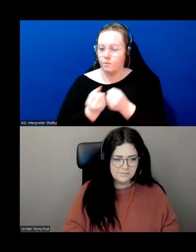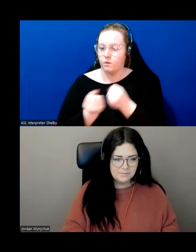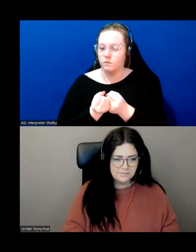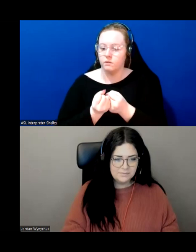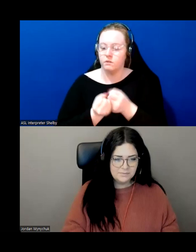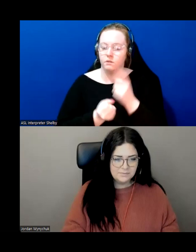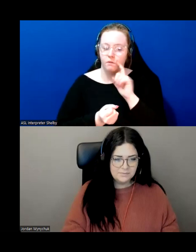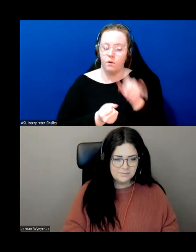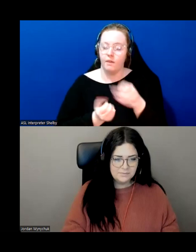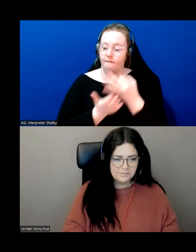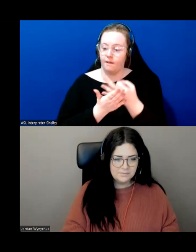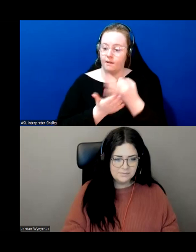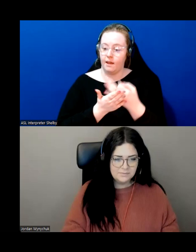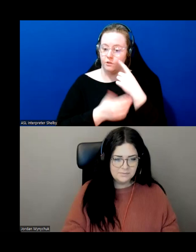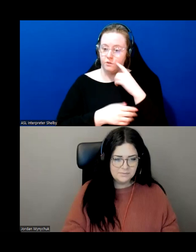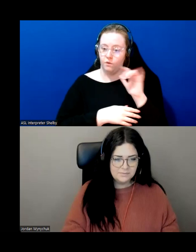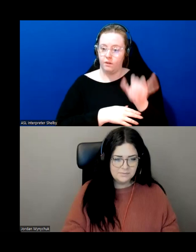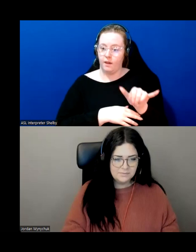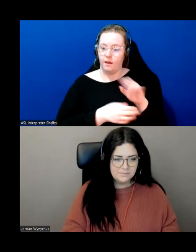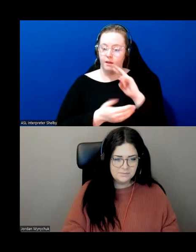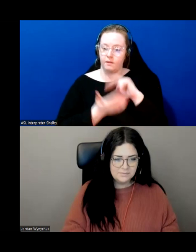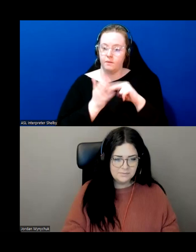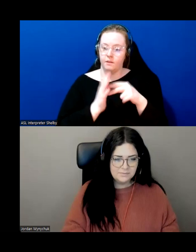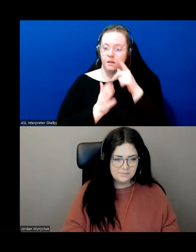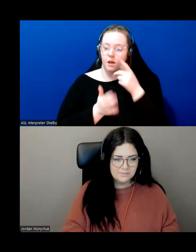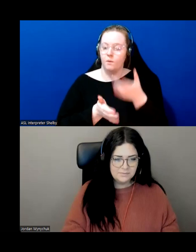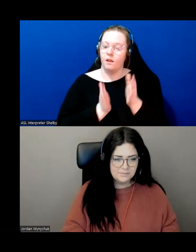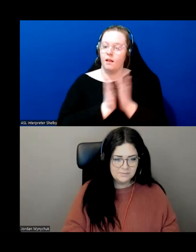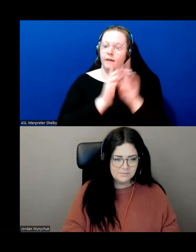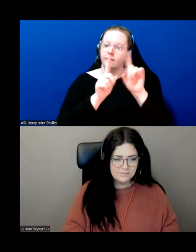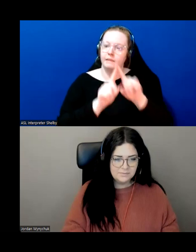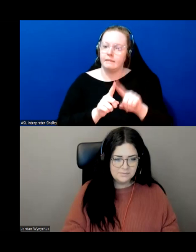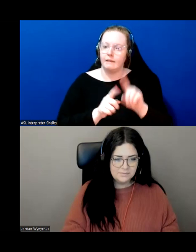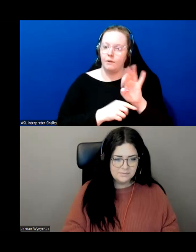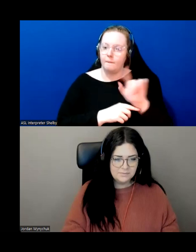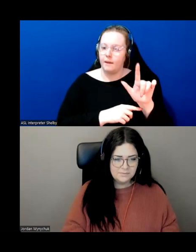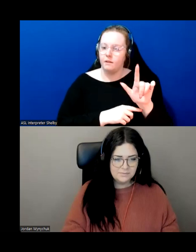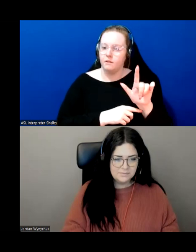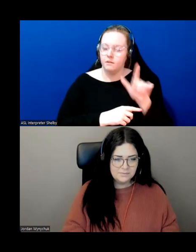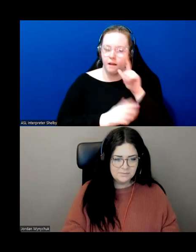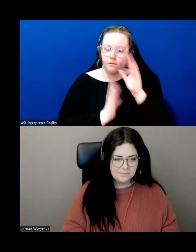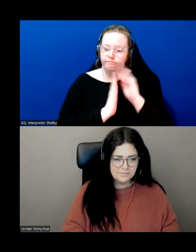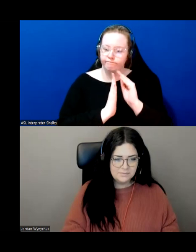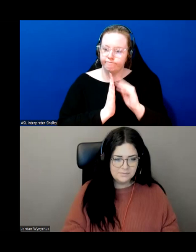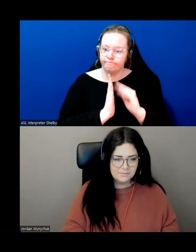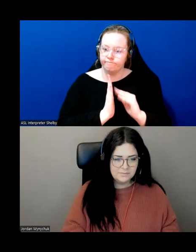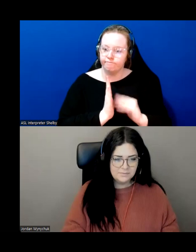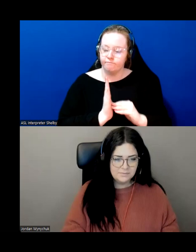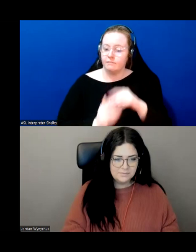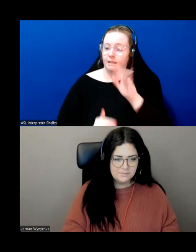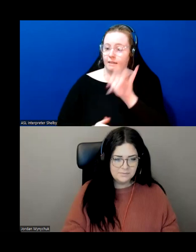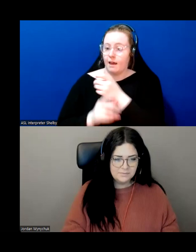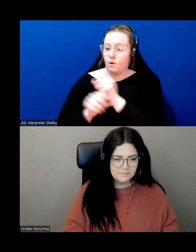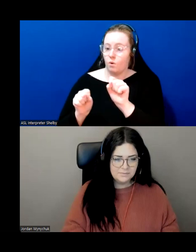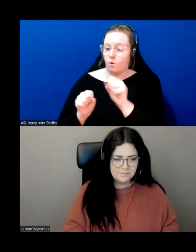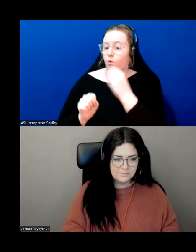financial for that you are actually asked about different bills that you're paying and they're considered to be allowable expenses such as if